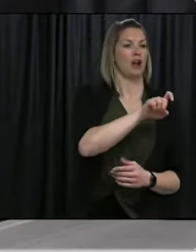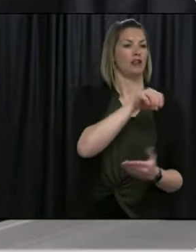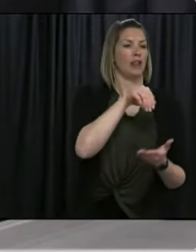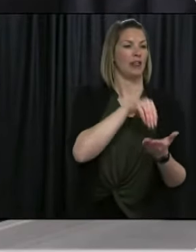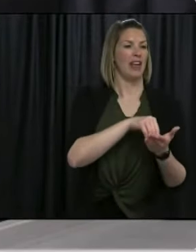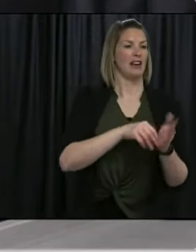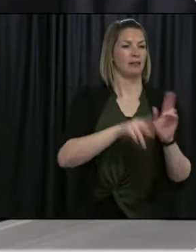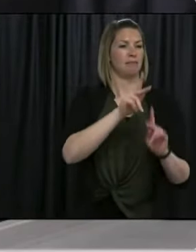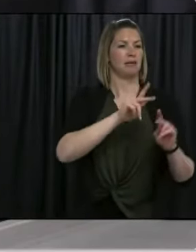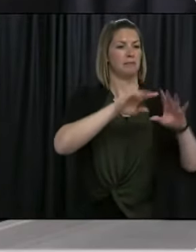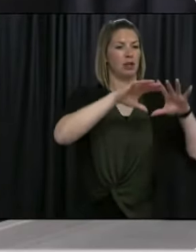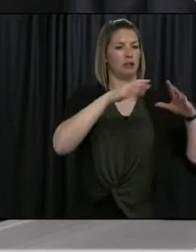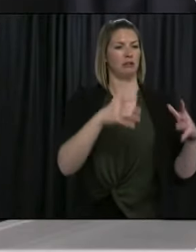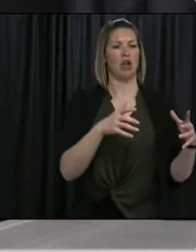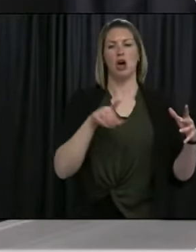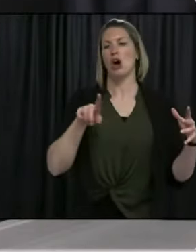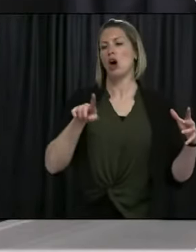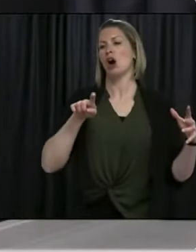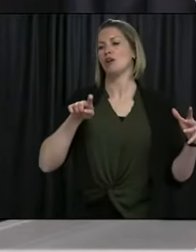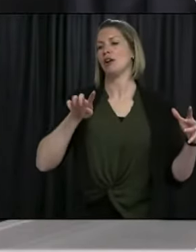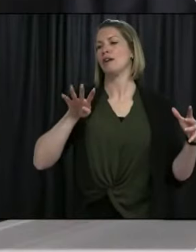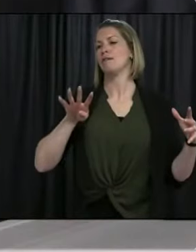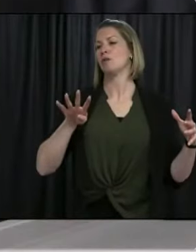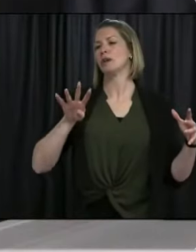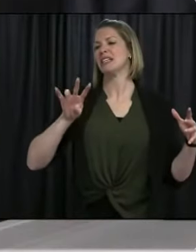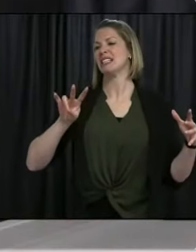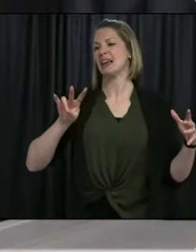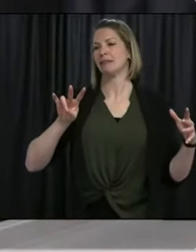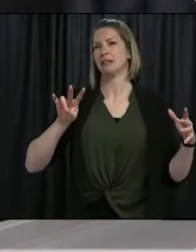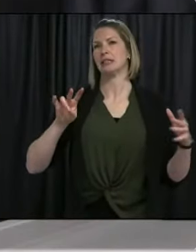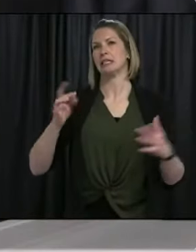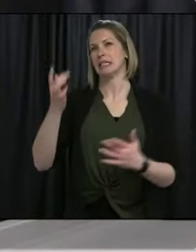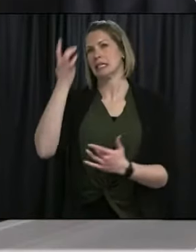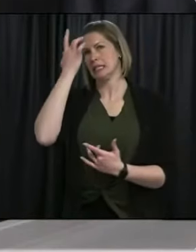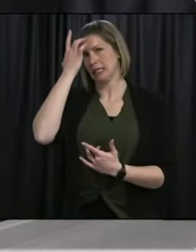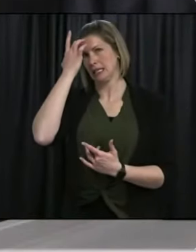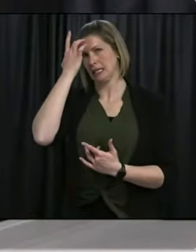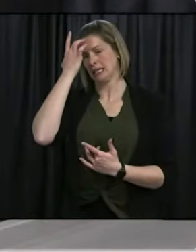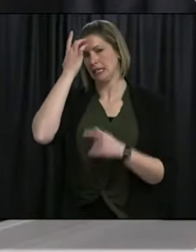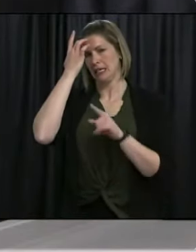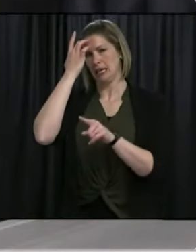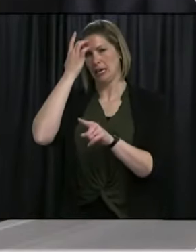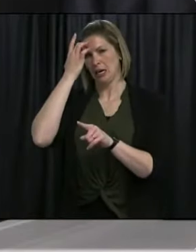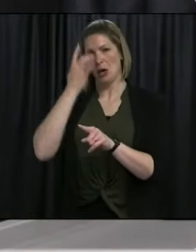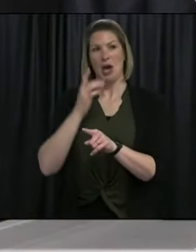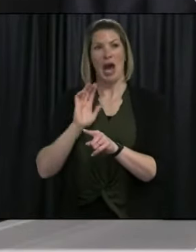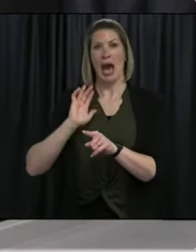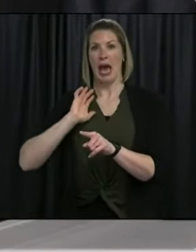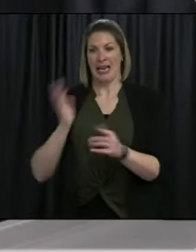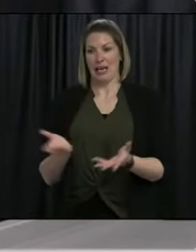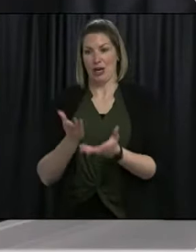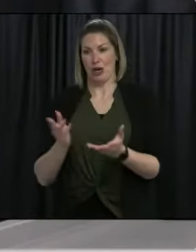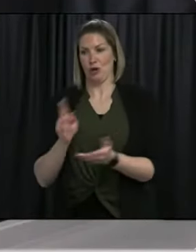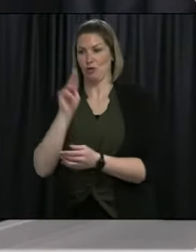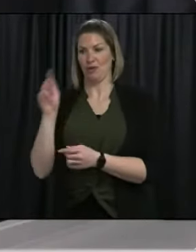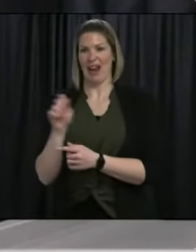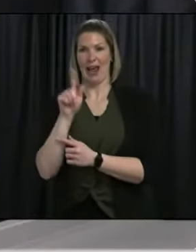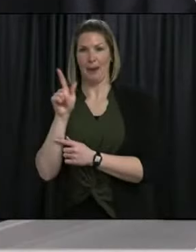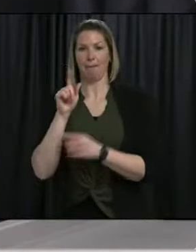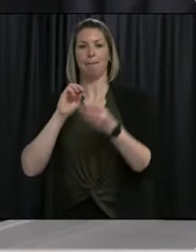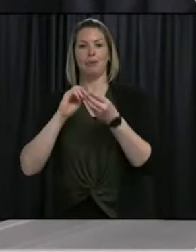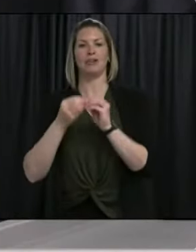average across Canada. We are at 8.1, and a lot of that has been driven simply by the